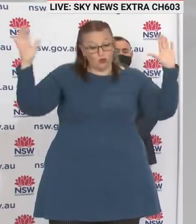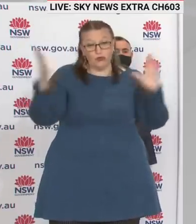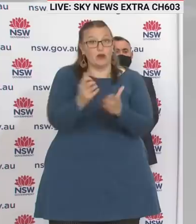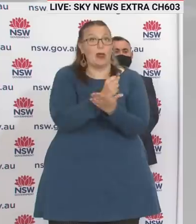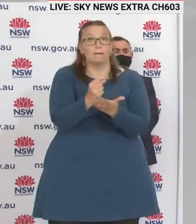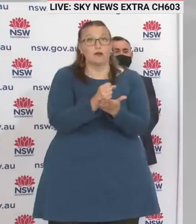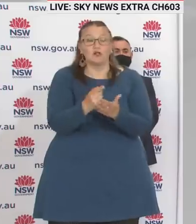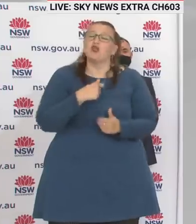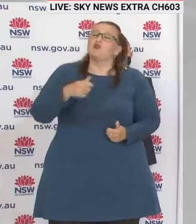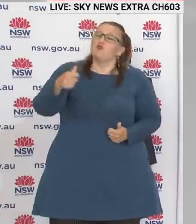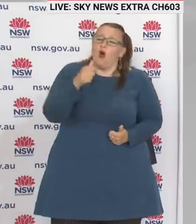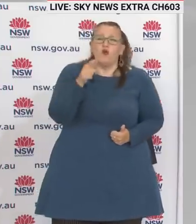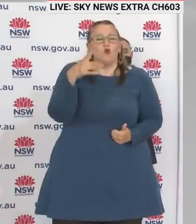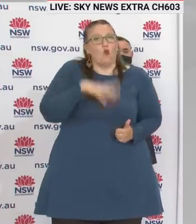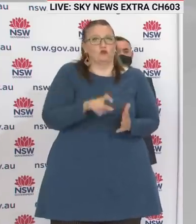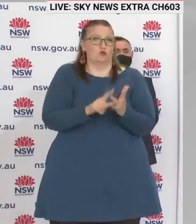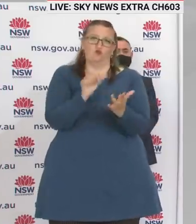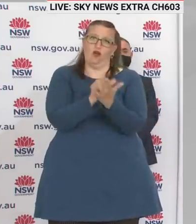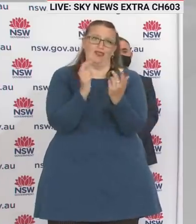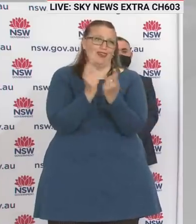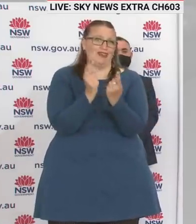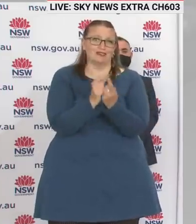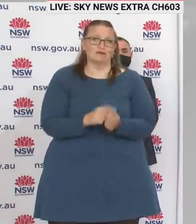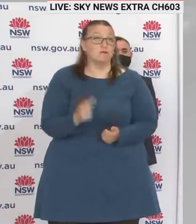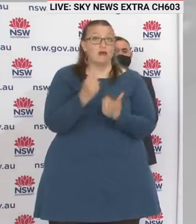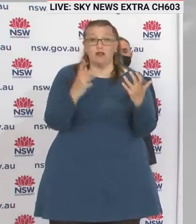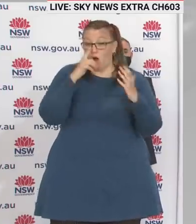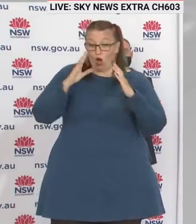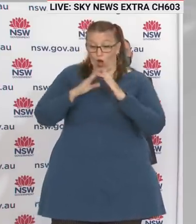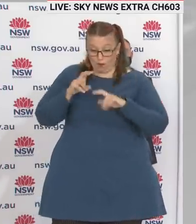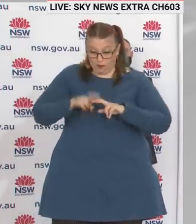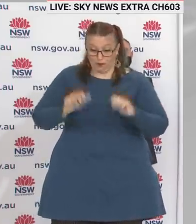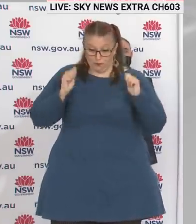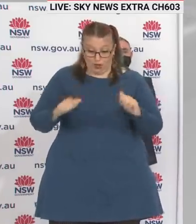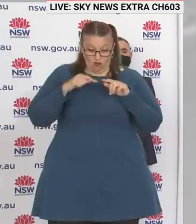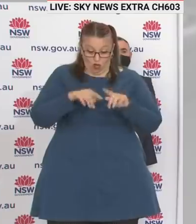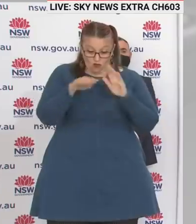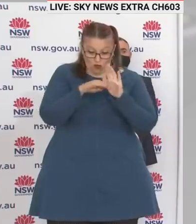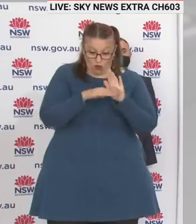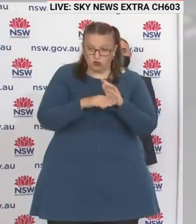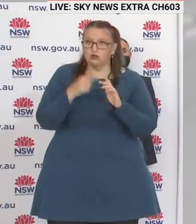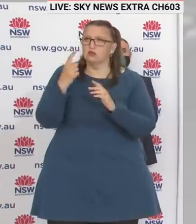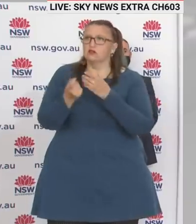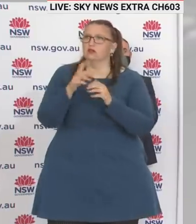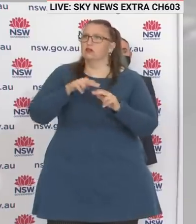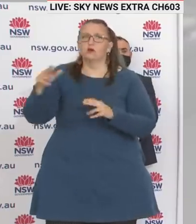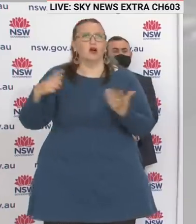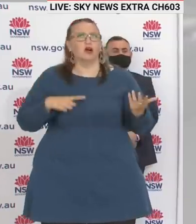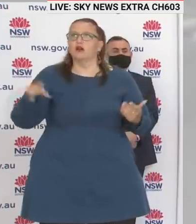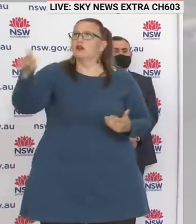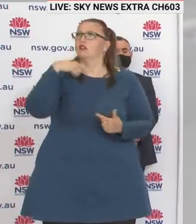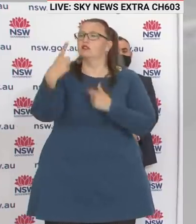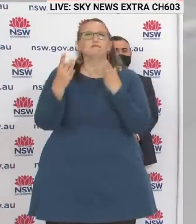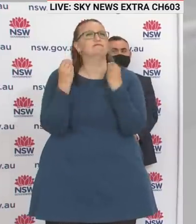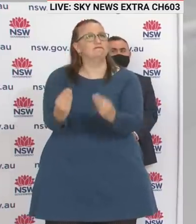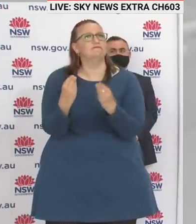vast majority want to do the right thing and are doing the right thing. And we are all sitting at home or really, really concerned